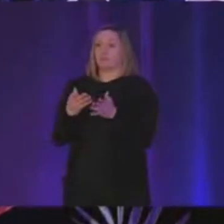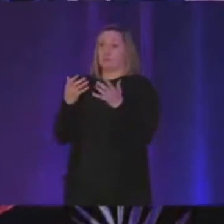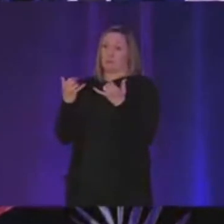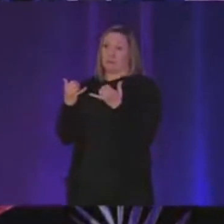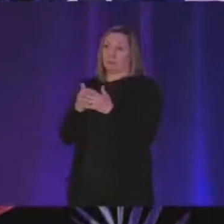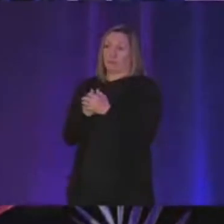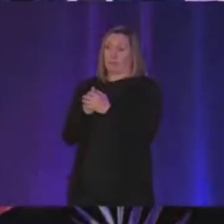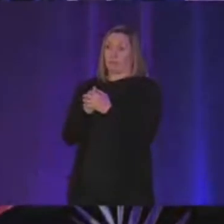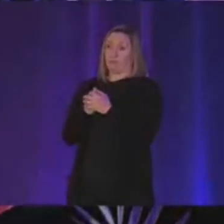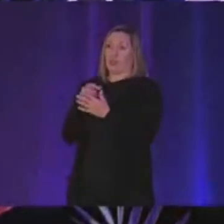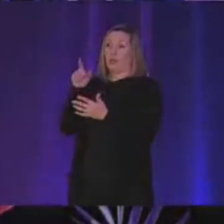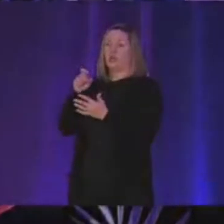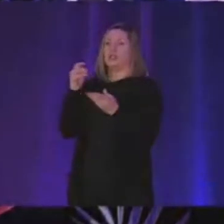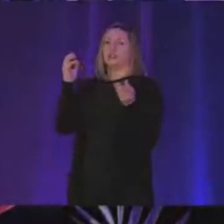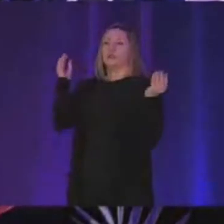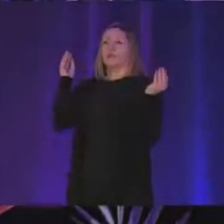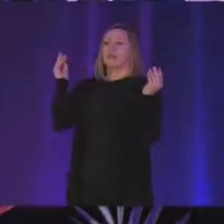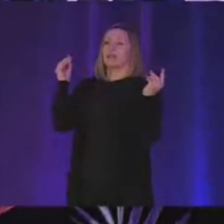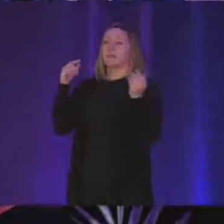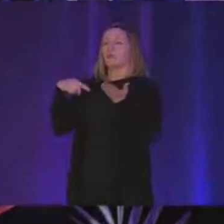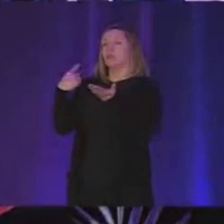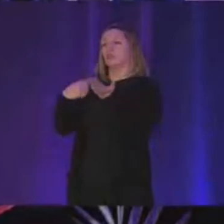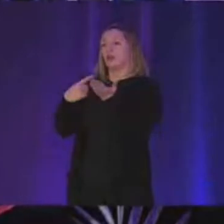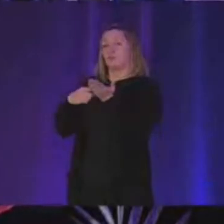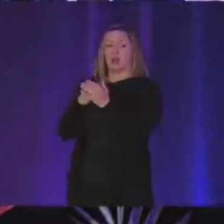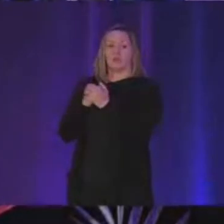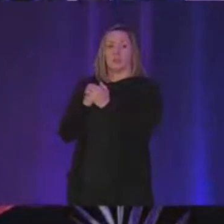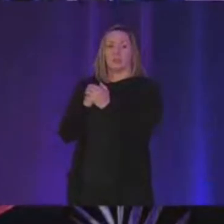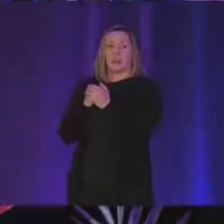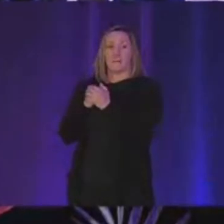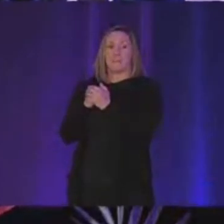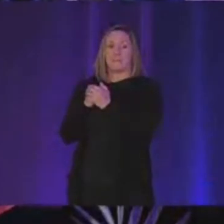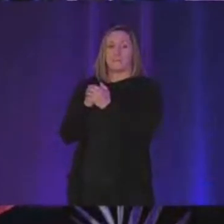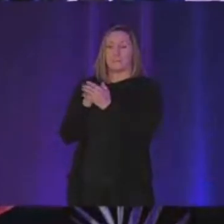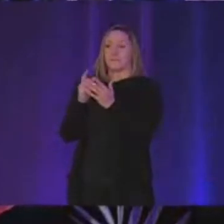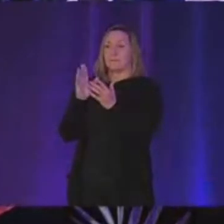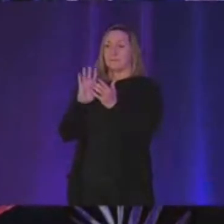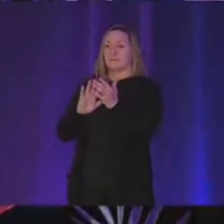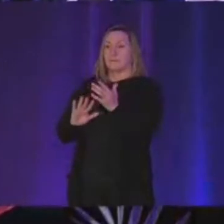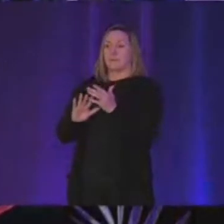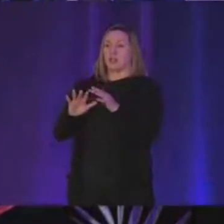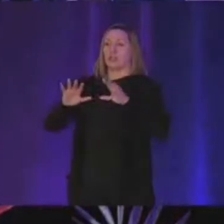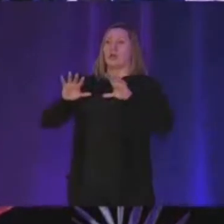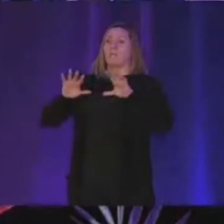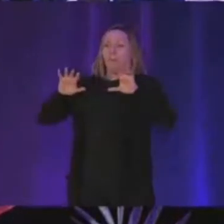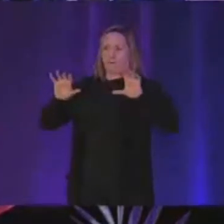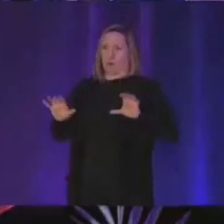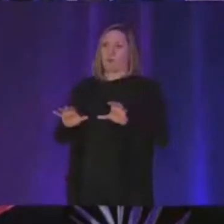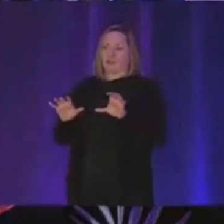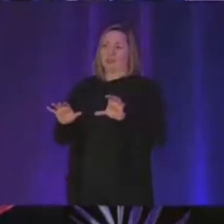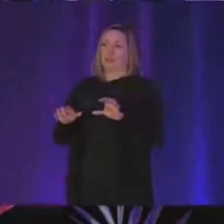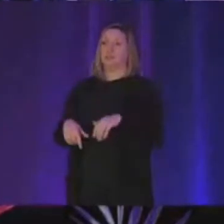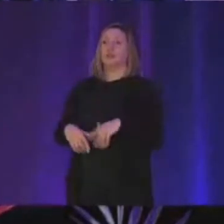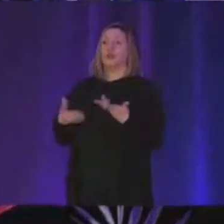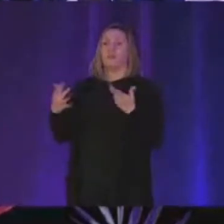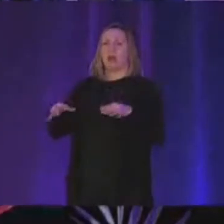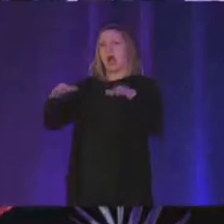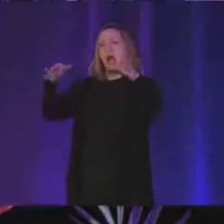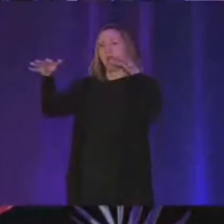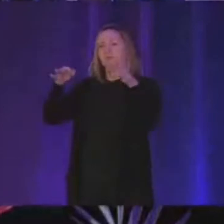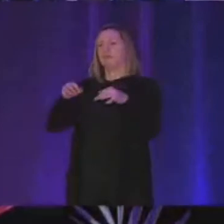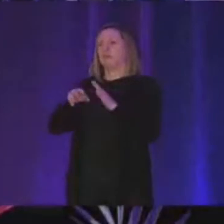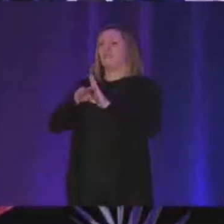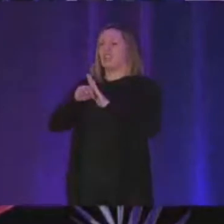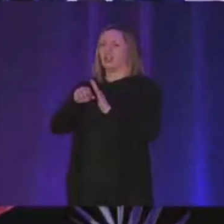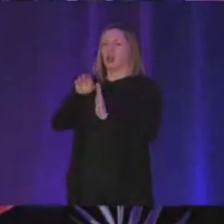uh we need to think and talk a bit about performance so i told you uh that like video